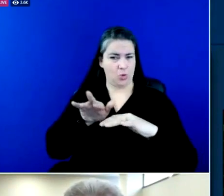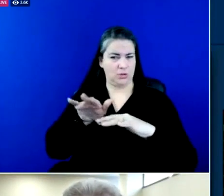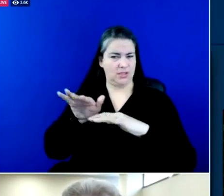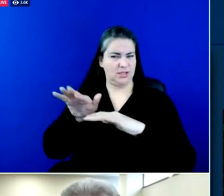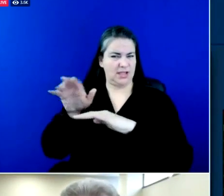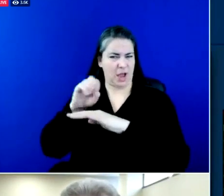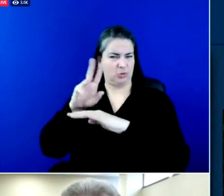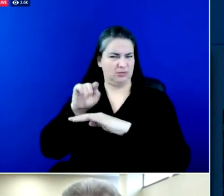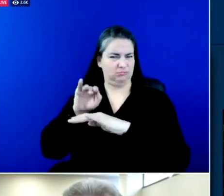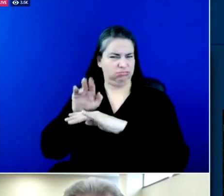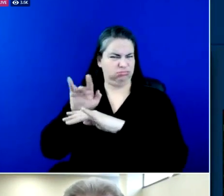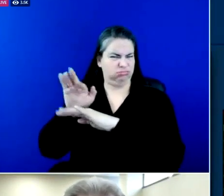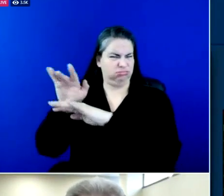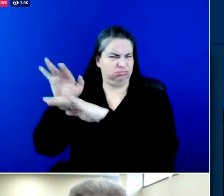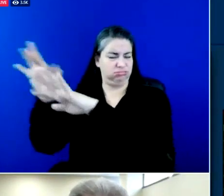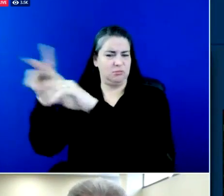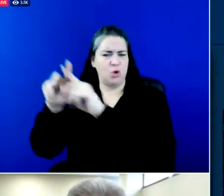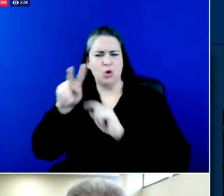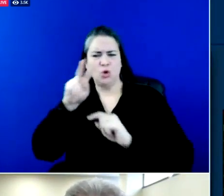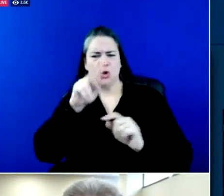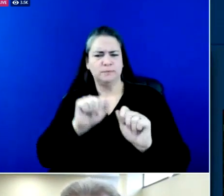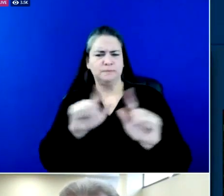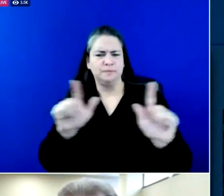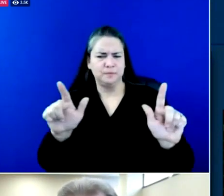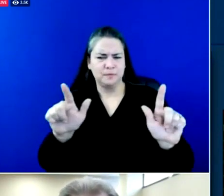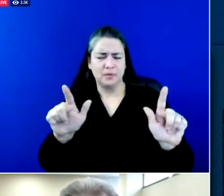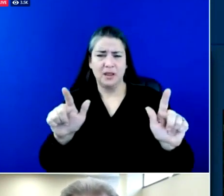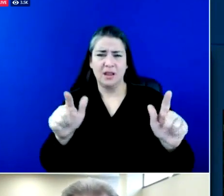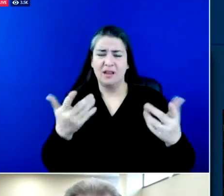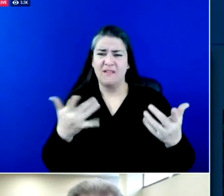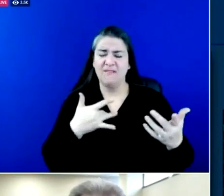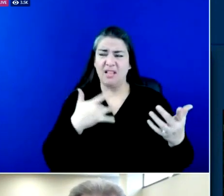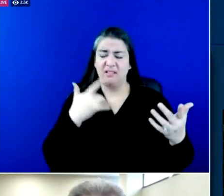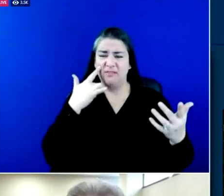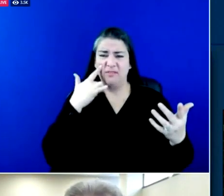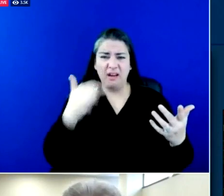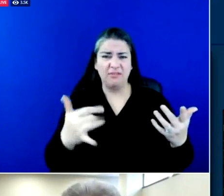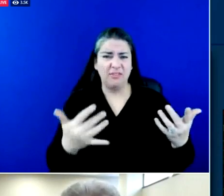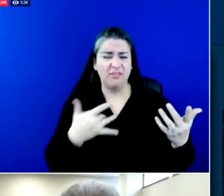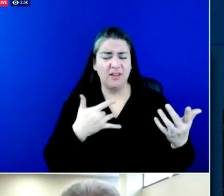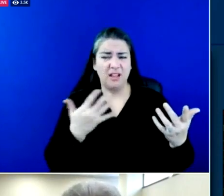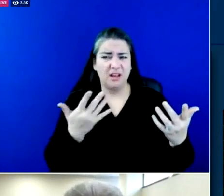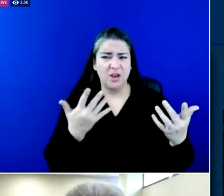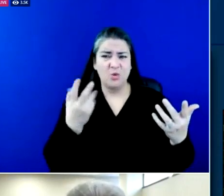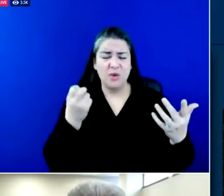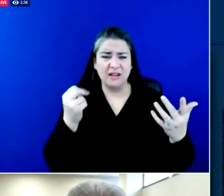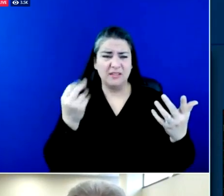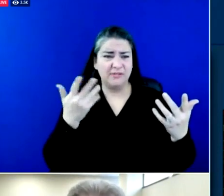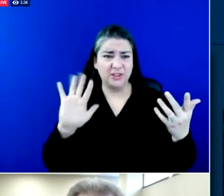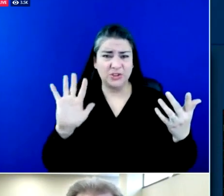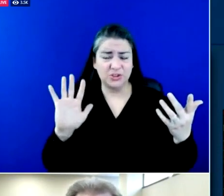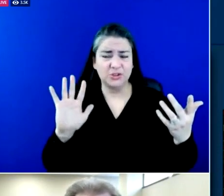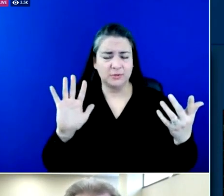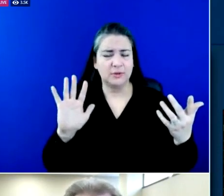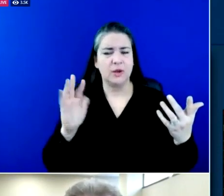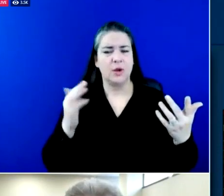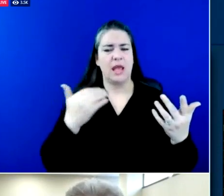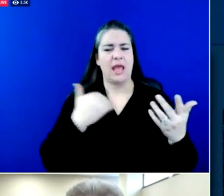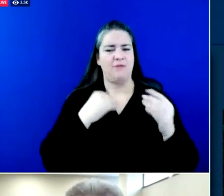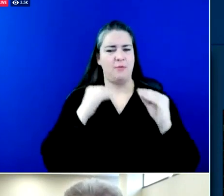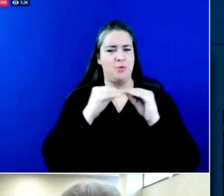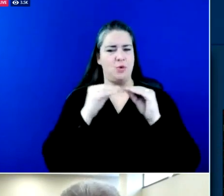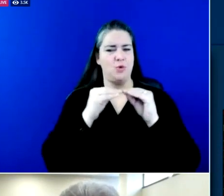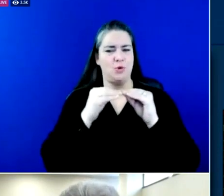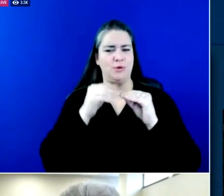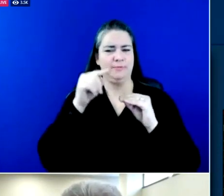James if you can bring up when will it end? We're looking at some additional accumulation from one